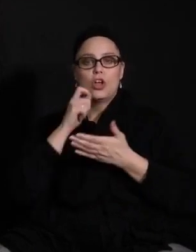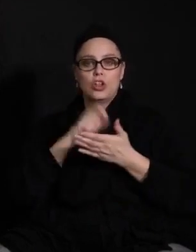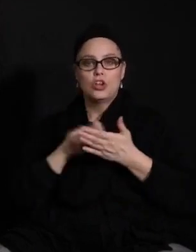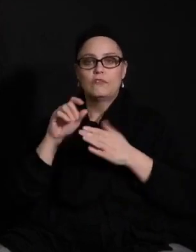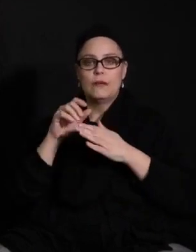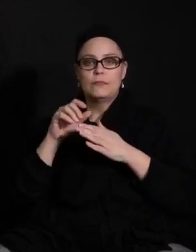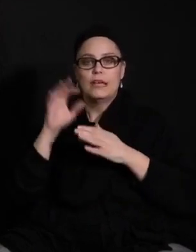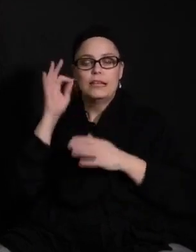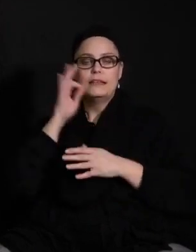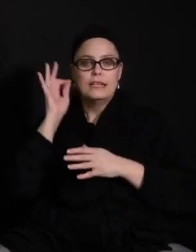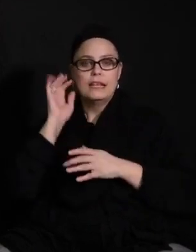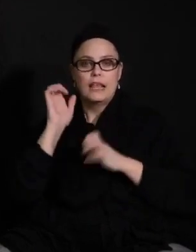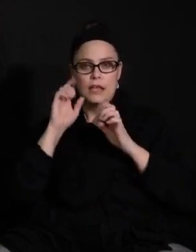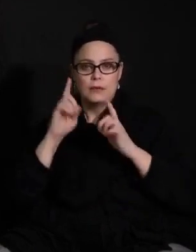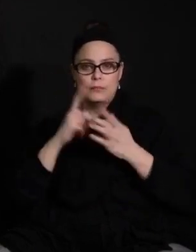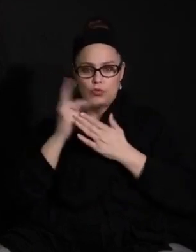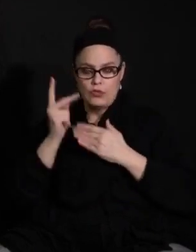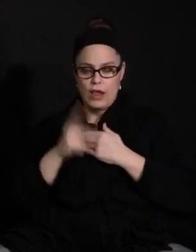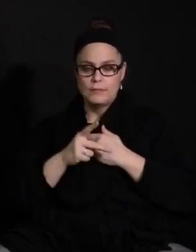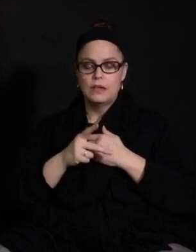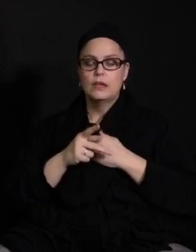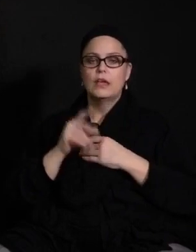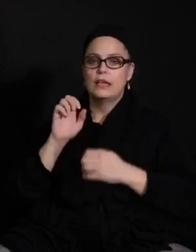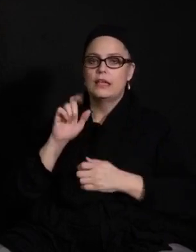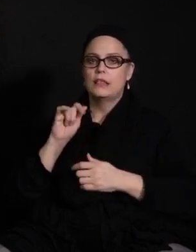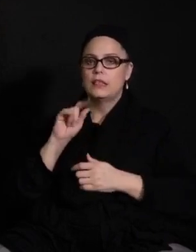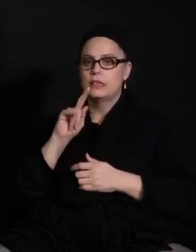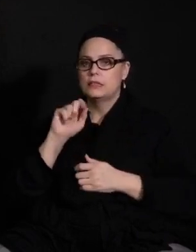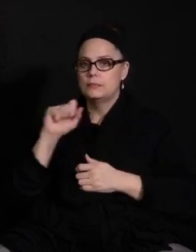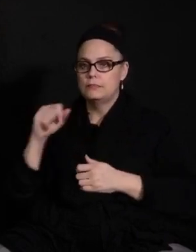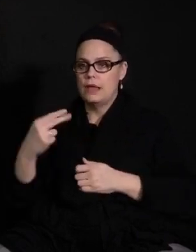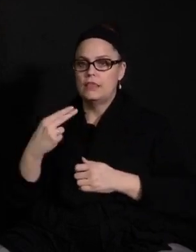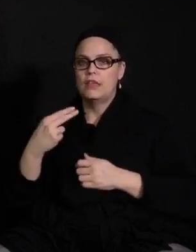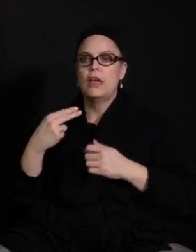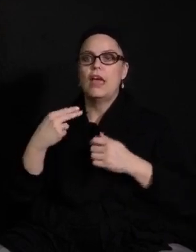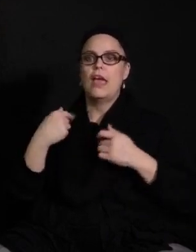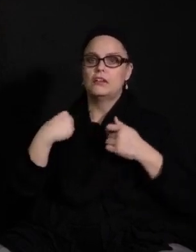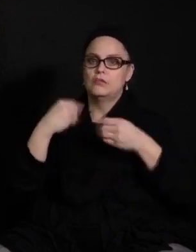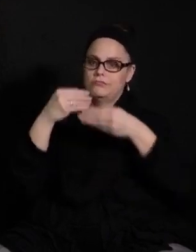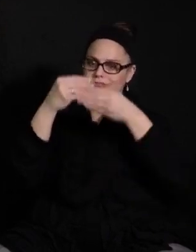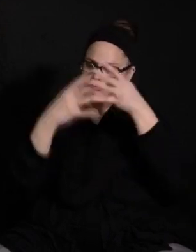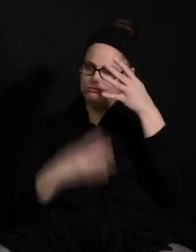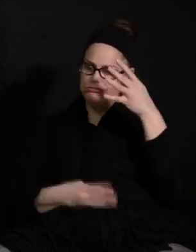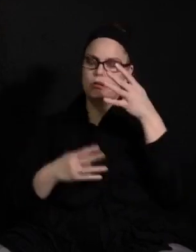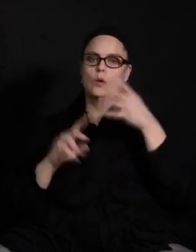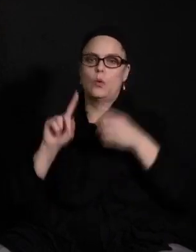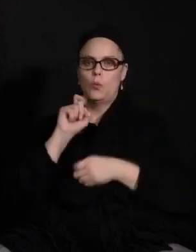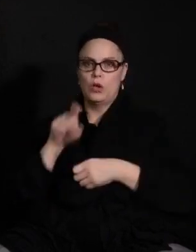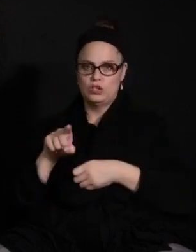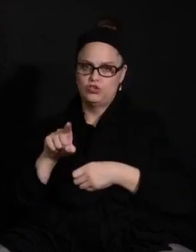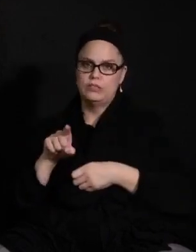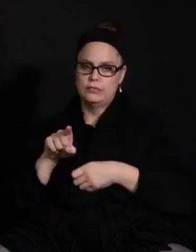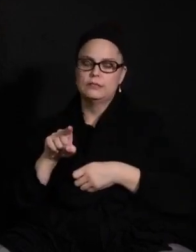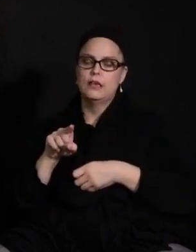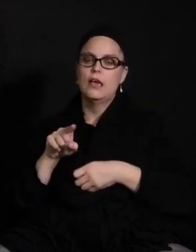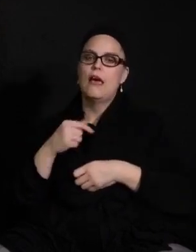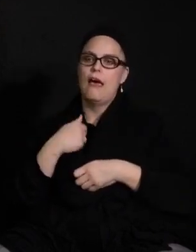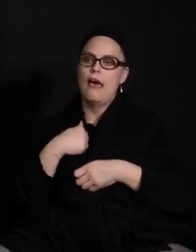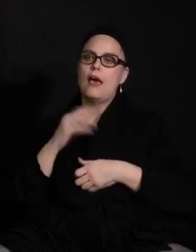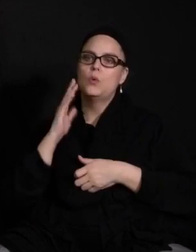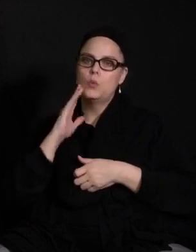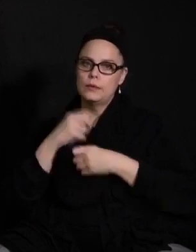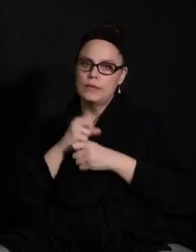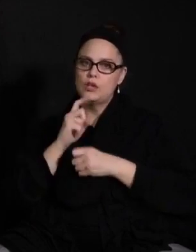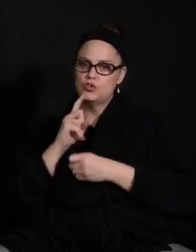Ed Program. Elizabeth, you shared a very thorough list of questions. And what I want to share with you is I will